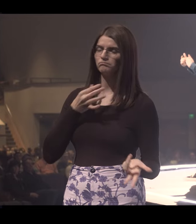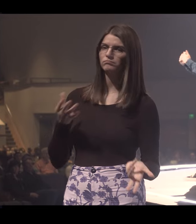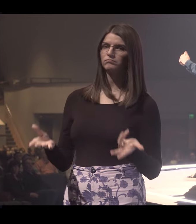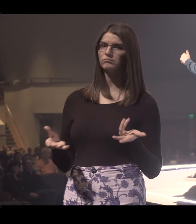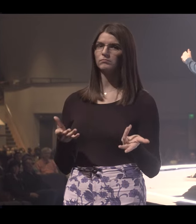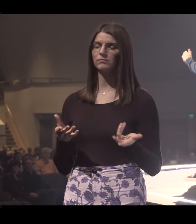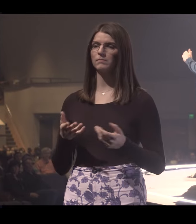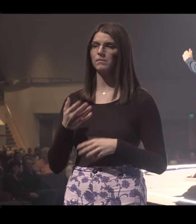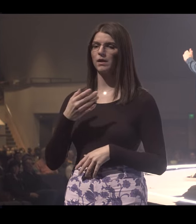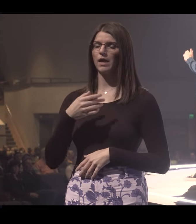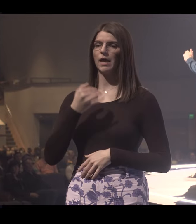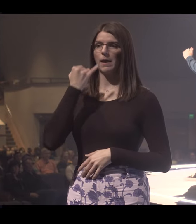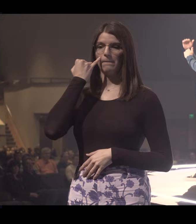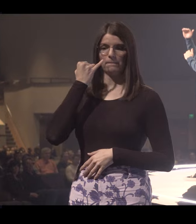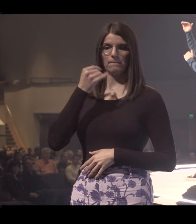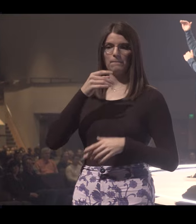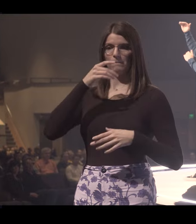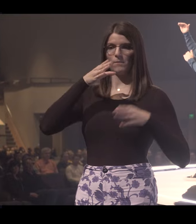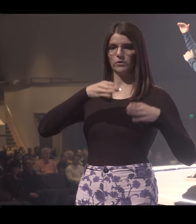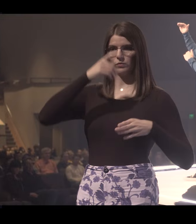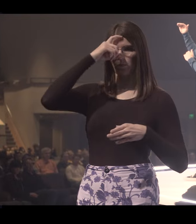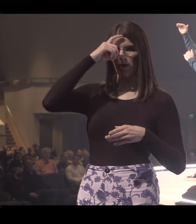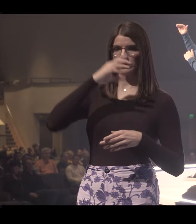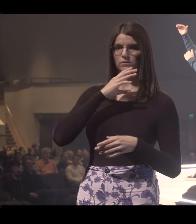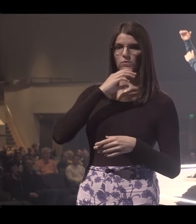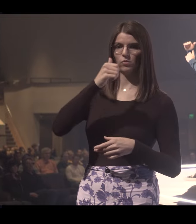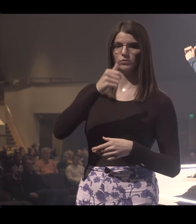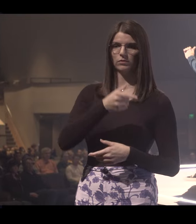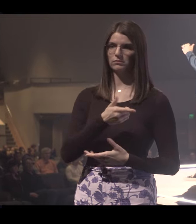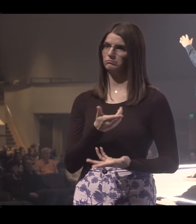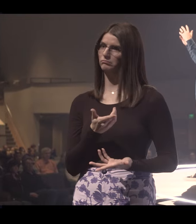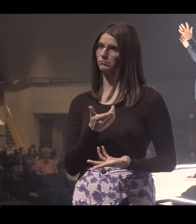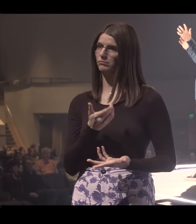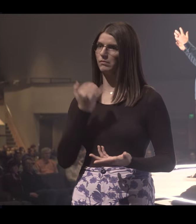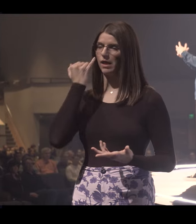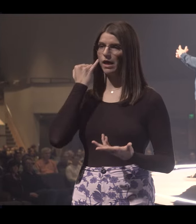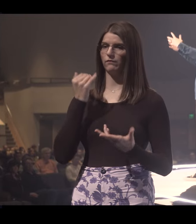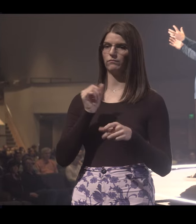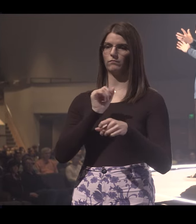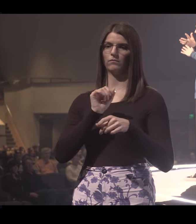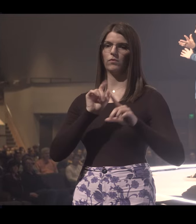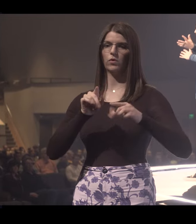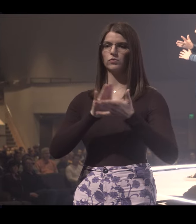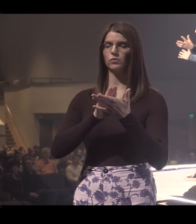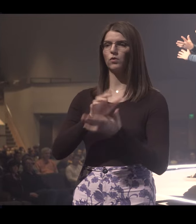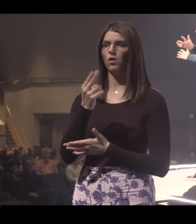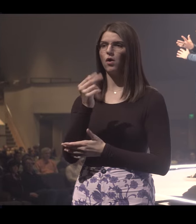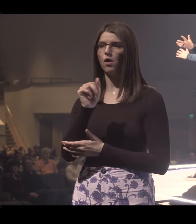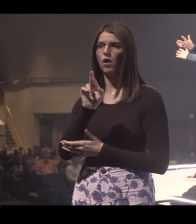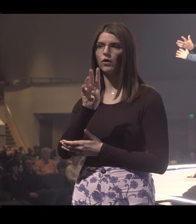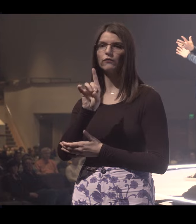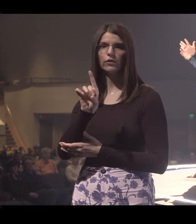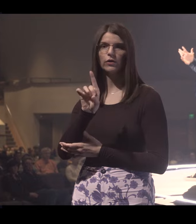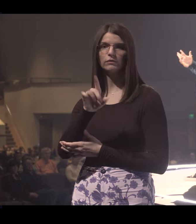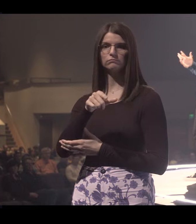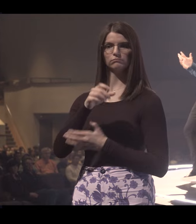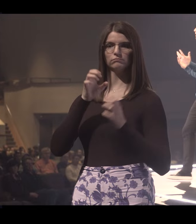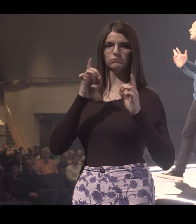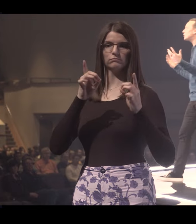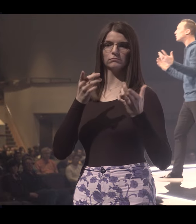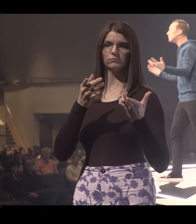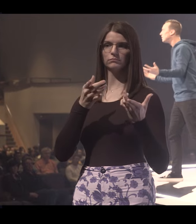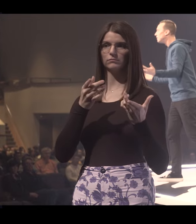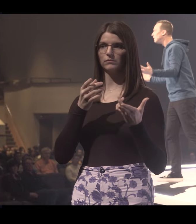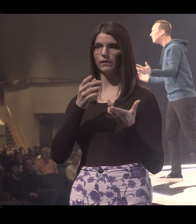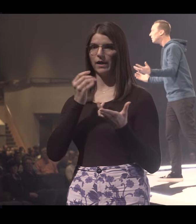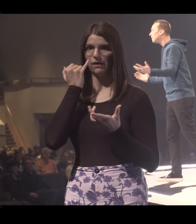about that? Like, is someone wise just because they're older? What if someone got a Harvard education? Does that make them wise? What